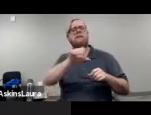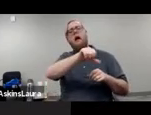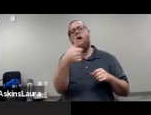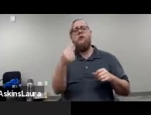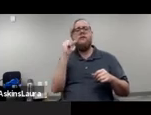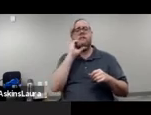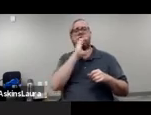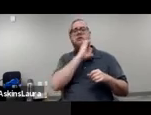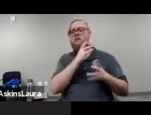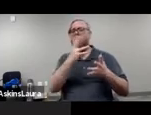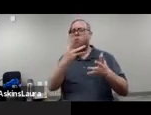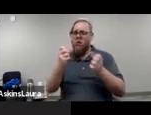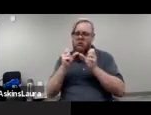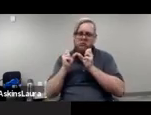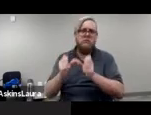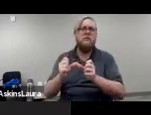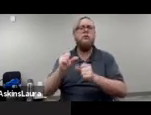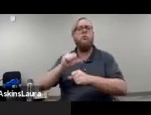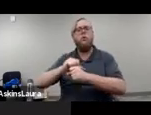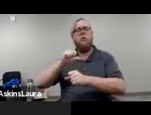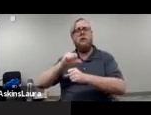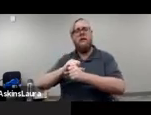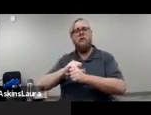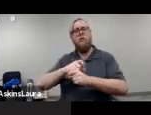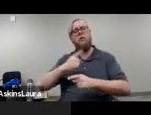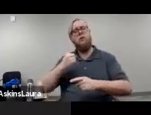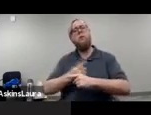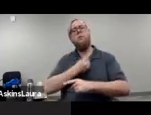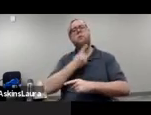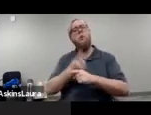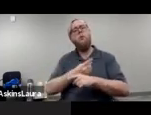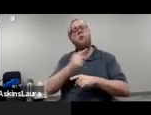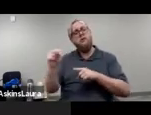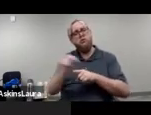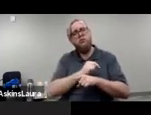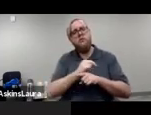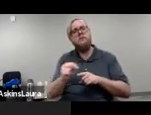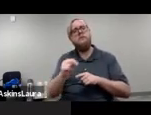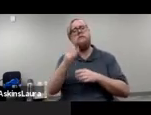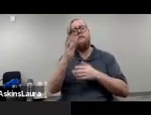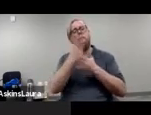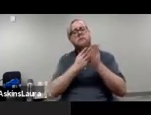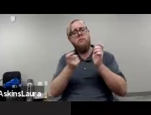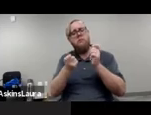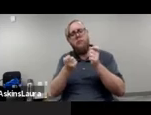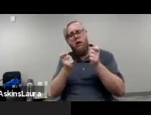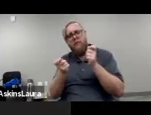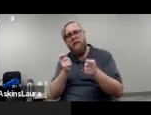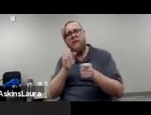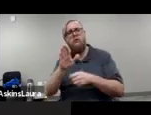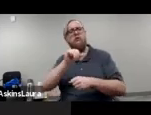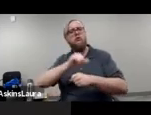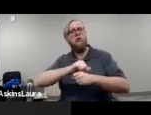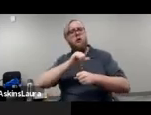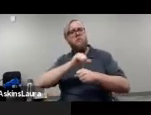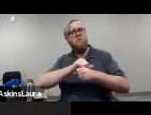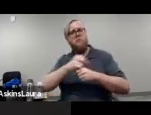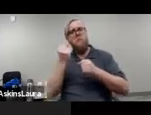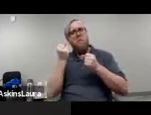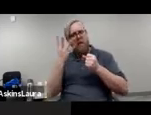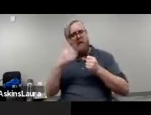With the proper training and sometimes modifications in their jobs, many can